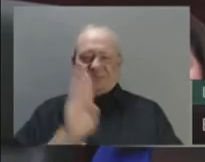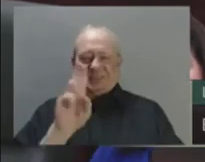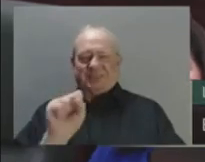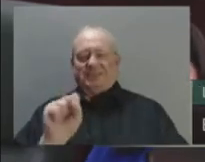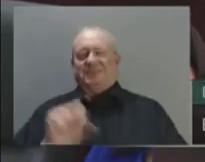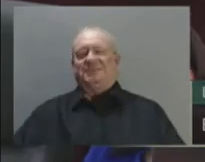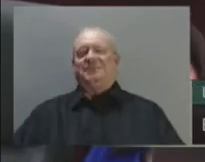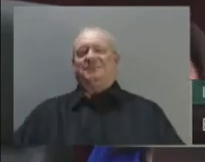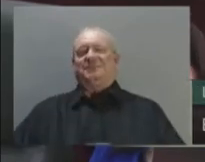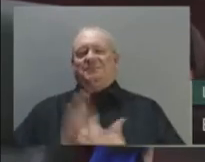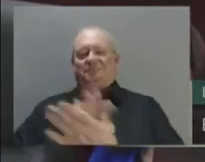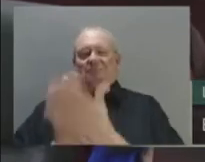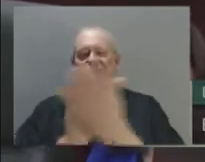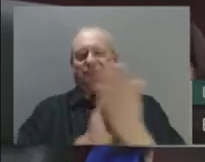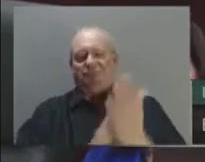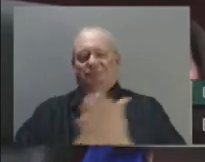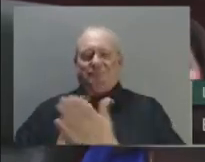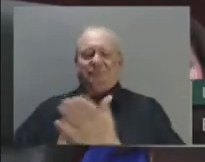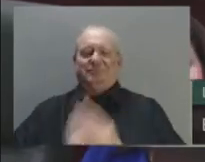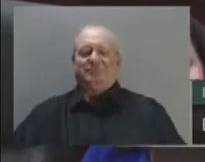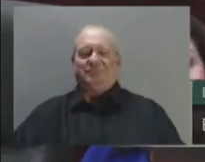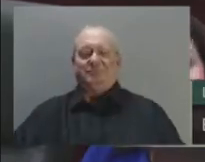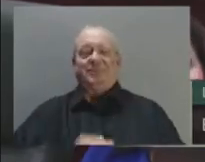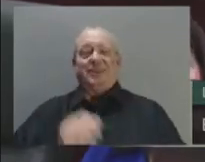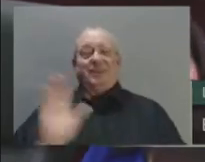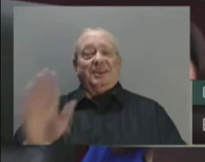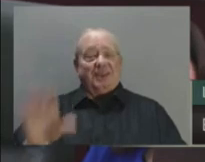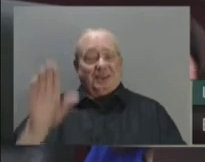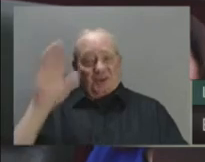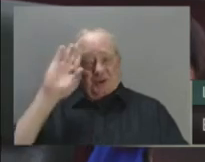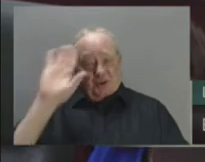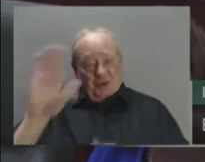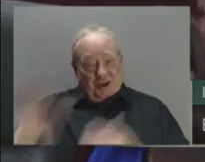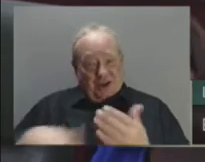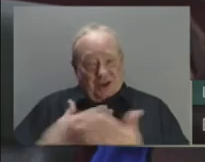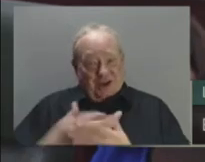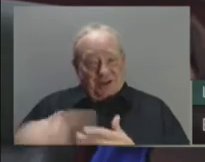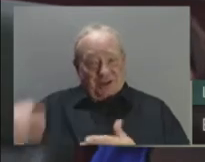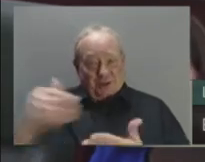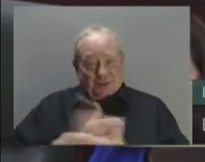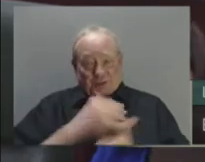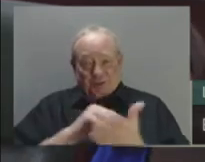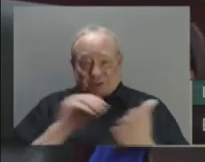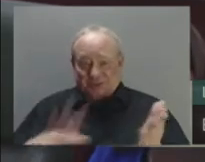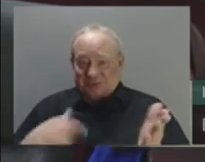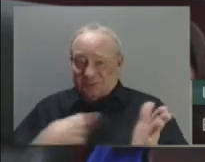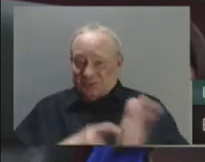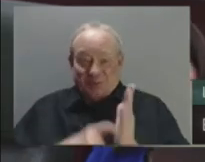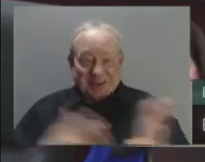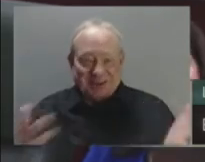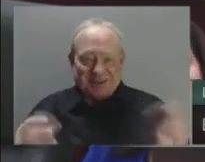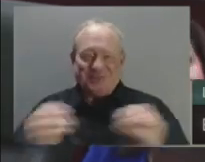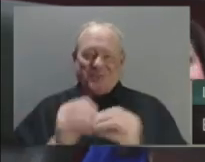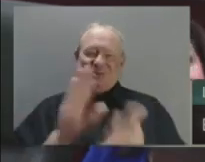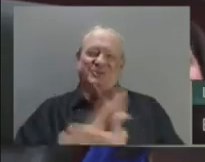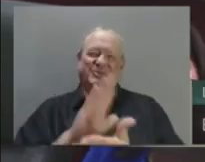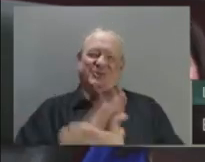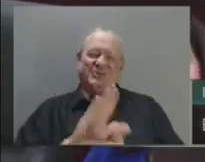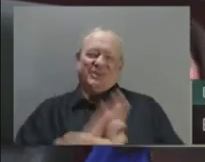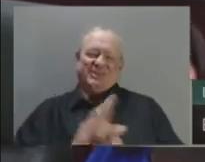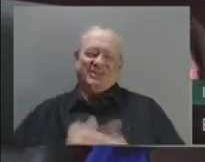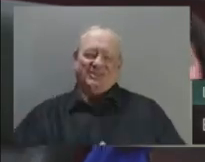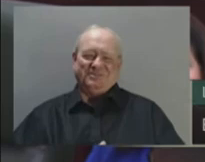And Mr. Speaker, with all these new students, we need more schools. Budget 23 provides new capital for